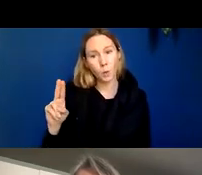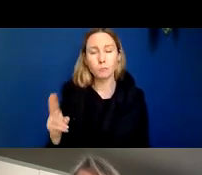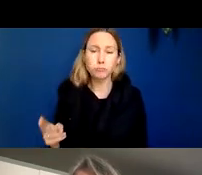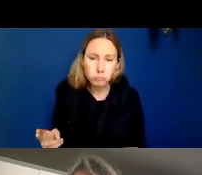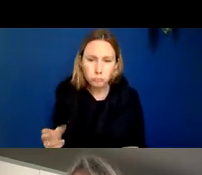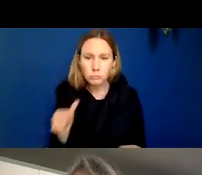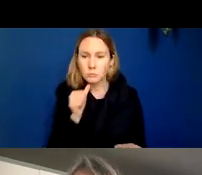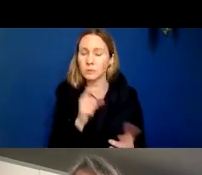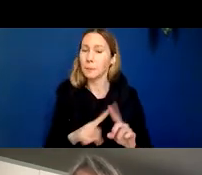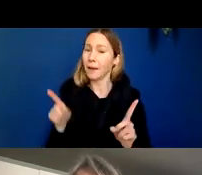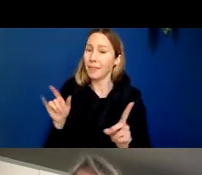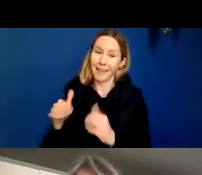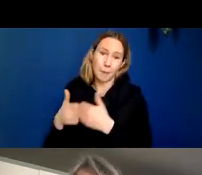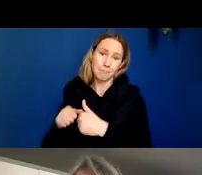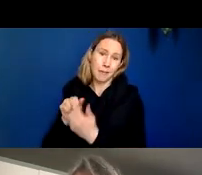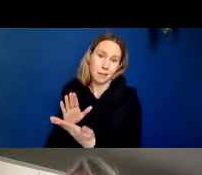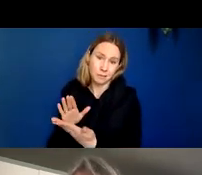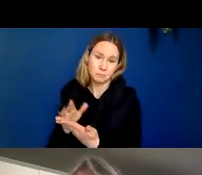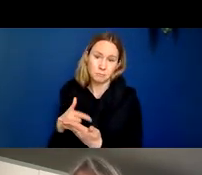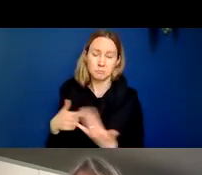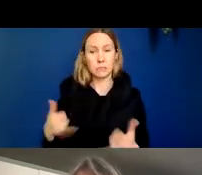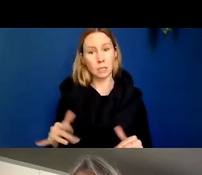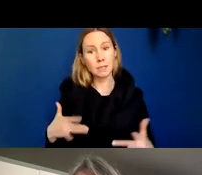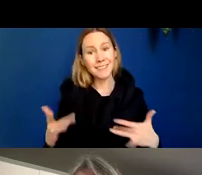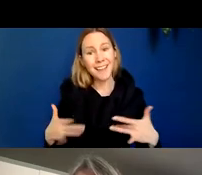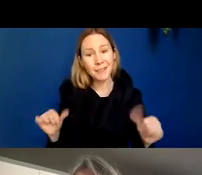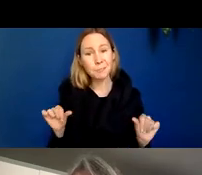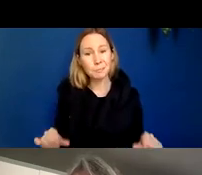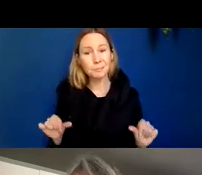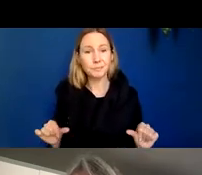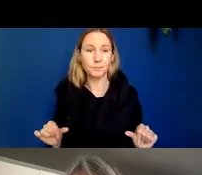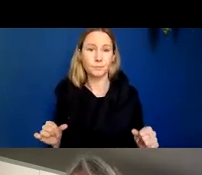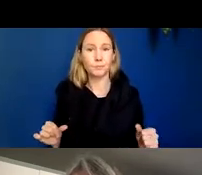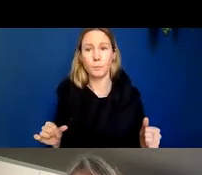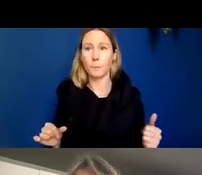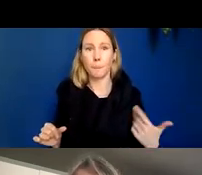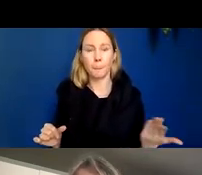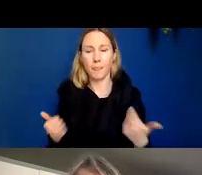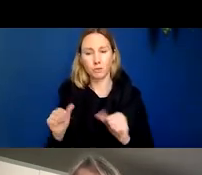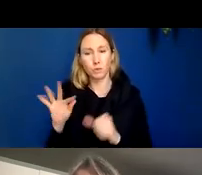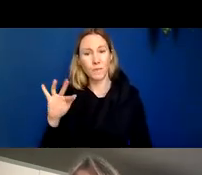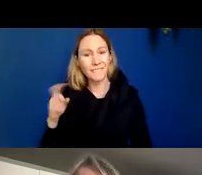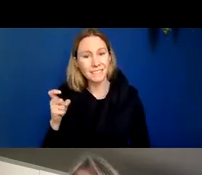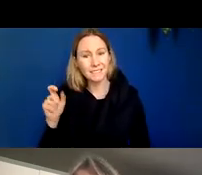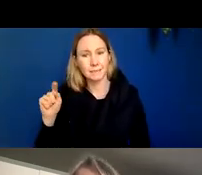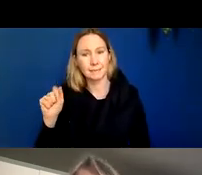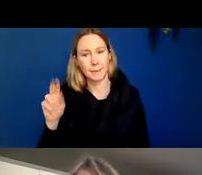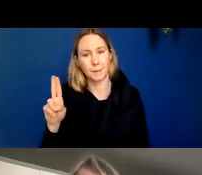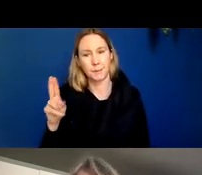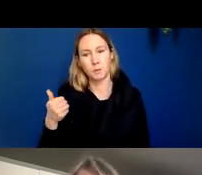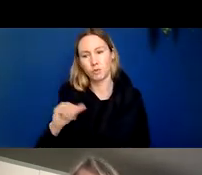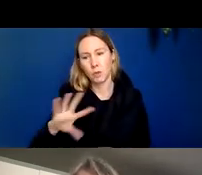as a mechanism I'm still pretty excited about the idea of trying to fix tau to try to augment